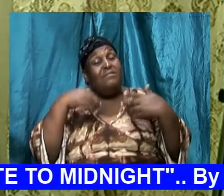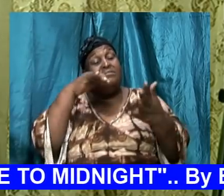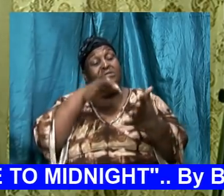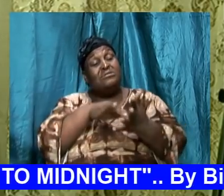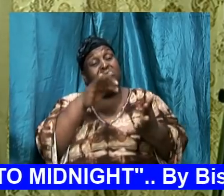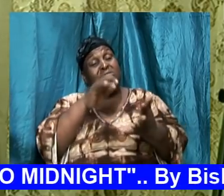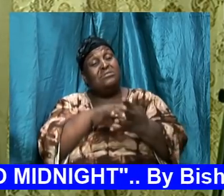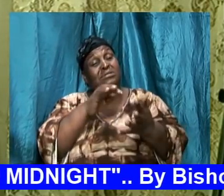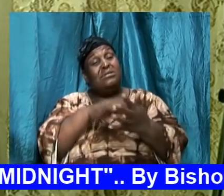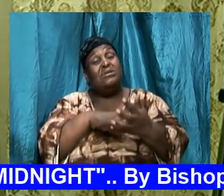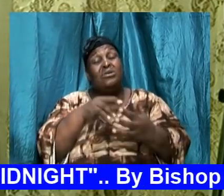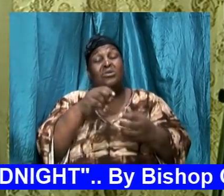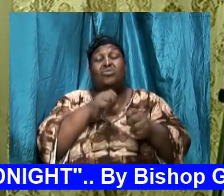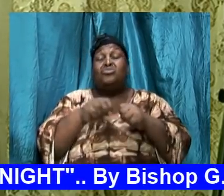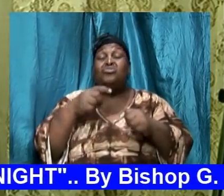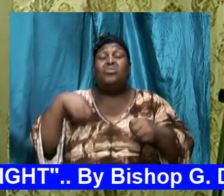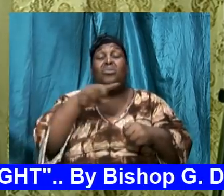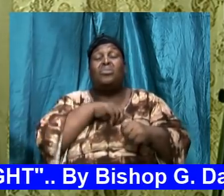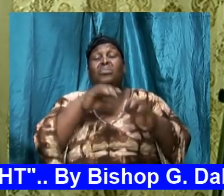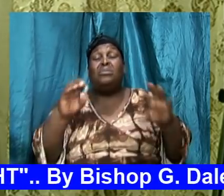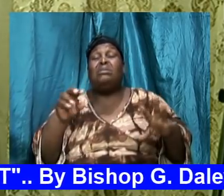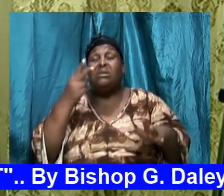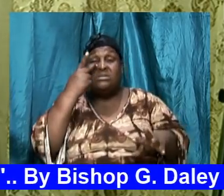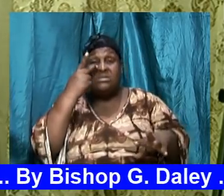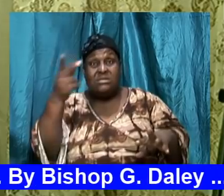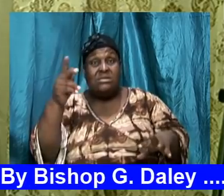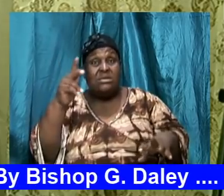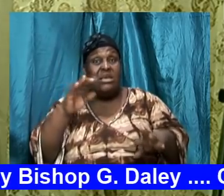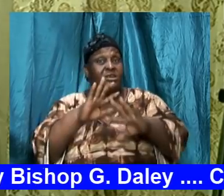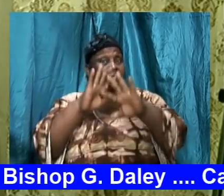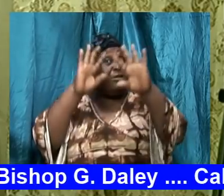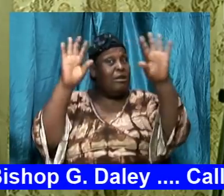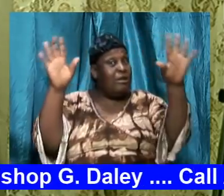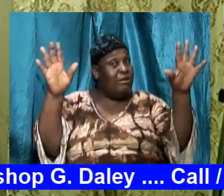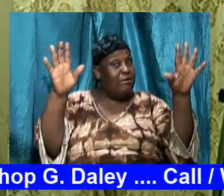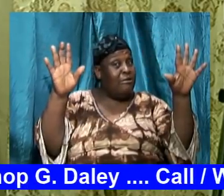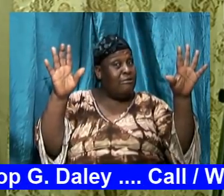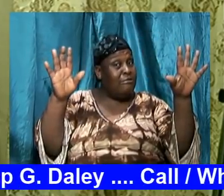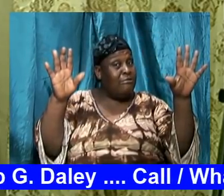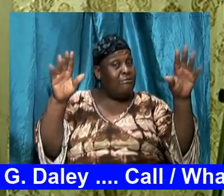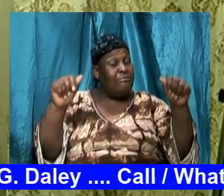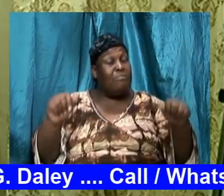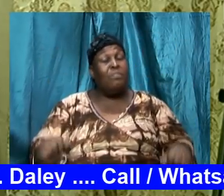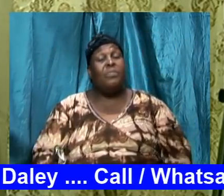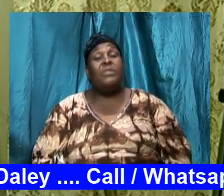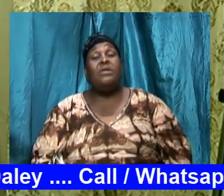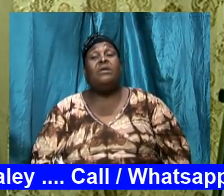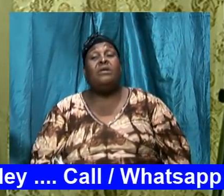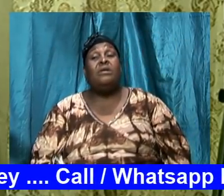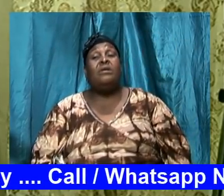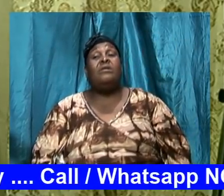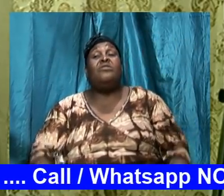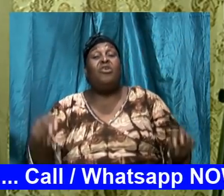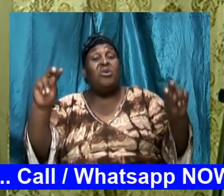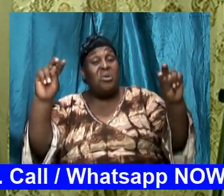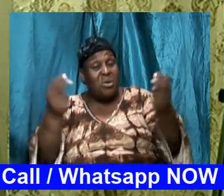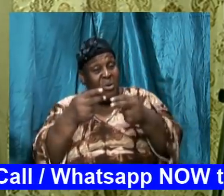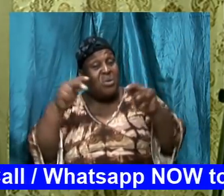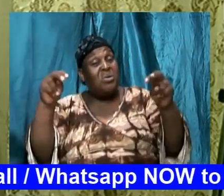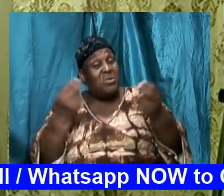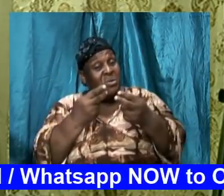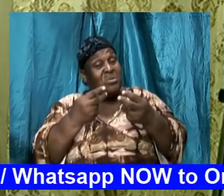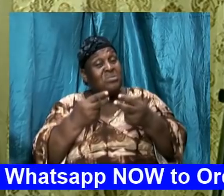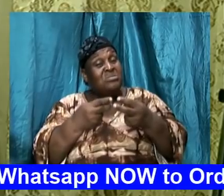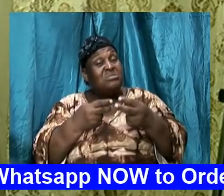and says some of the things that he says because he knows the impact and we are seeing it from the word the impact that it has